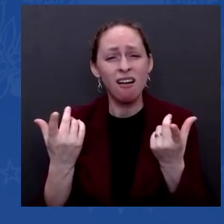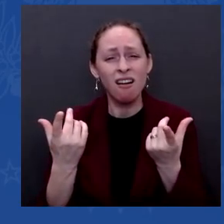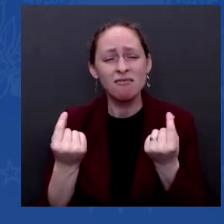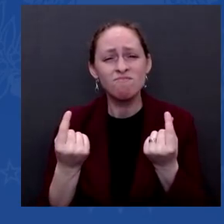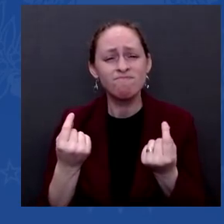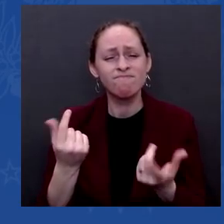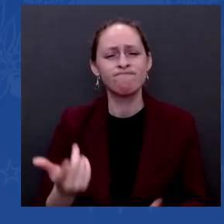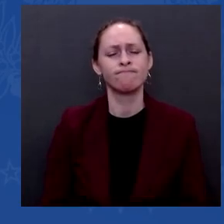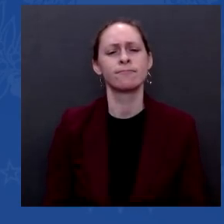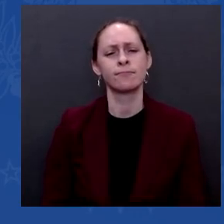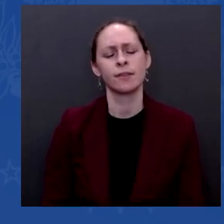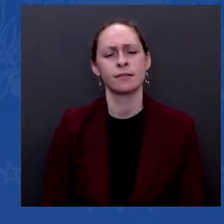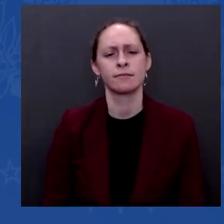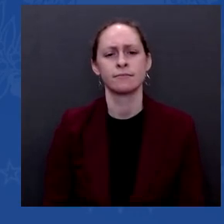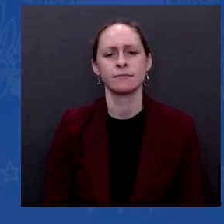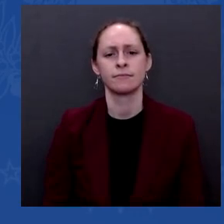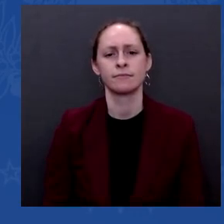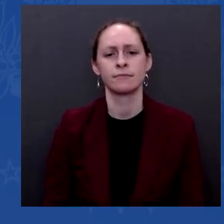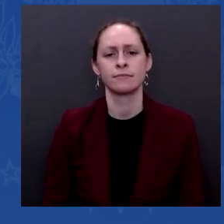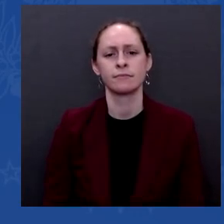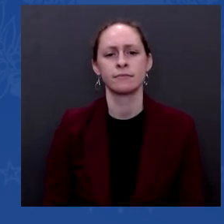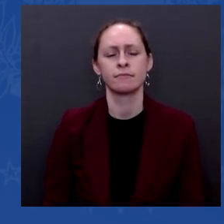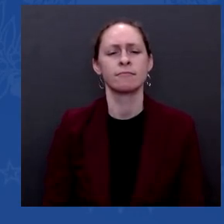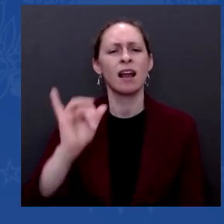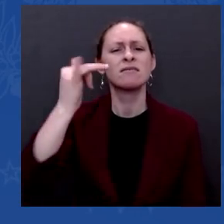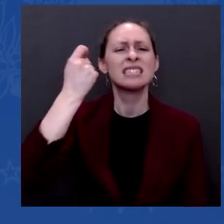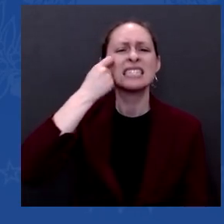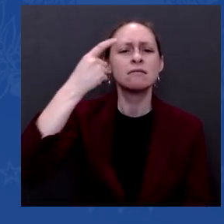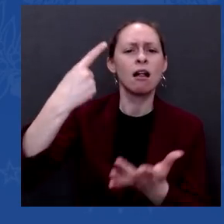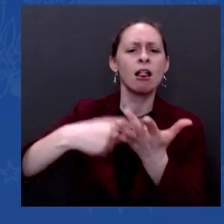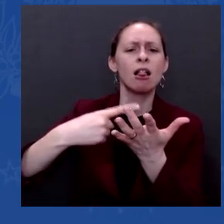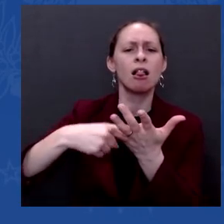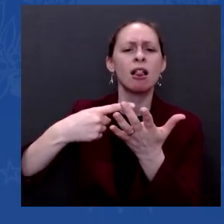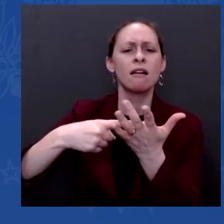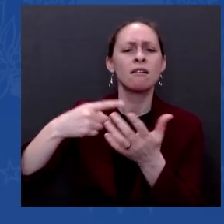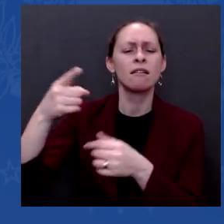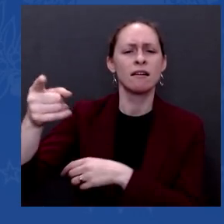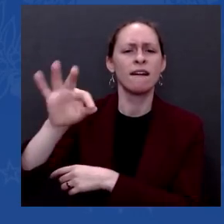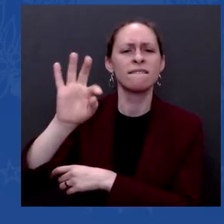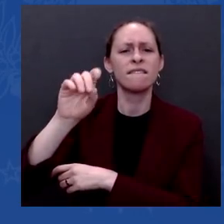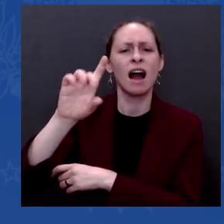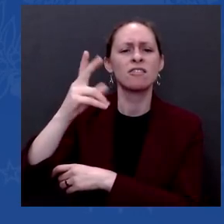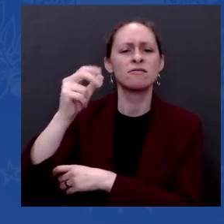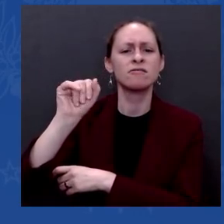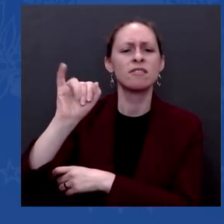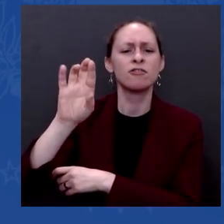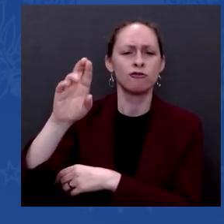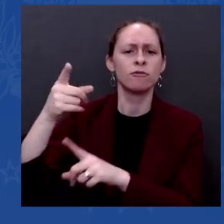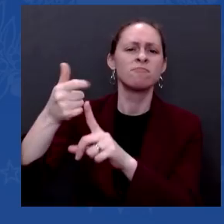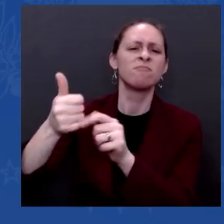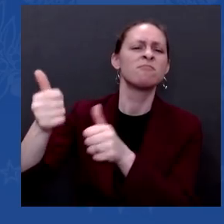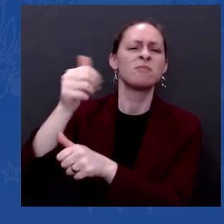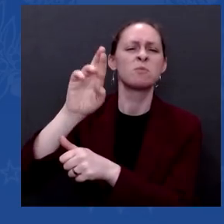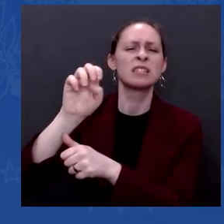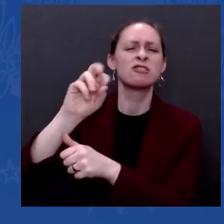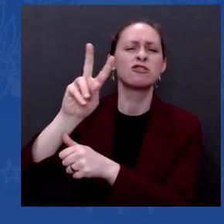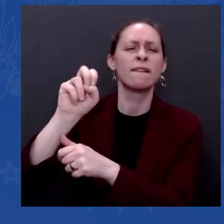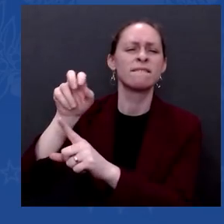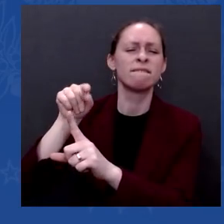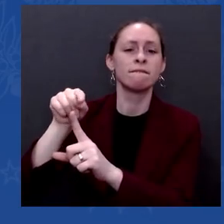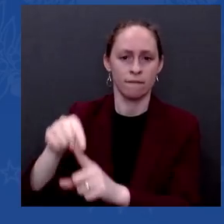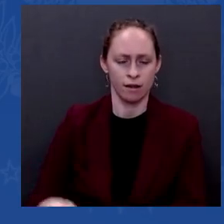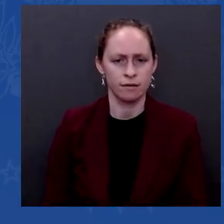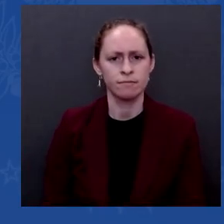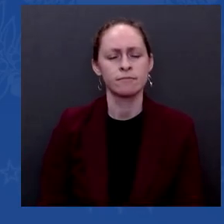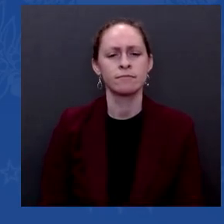do? If you're relying on the Fed to make decisions and you're unable to get a Build Back Better proposal through, aren't you